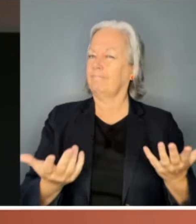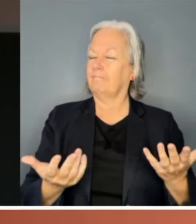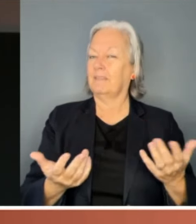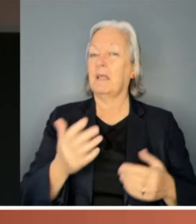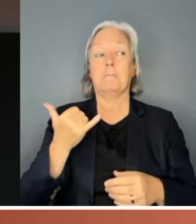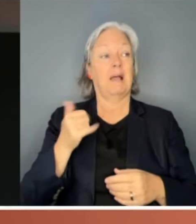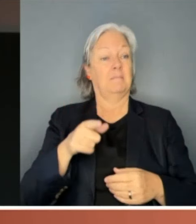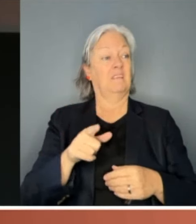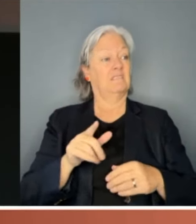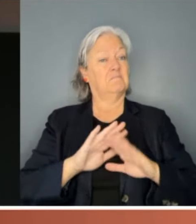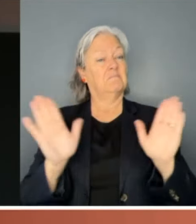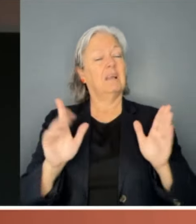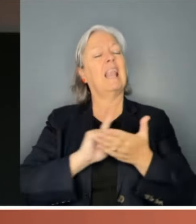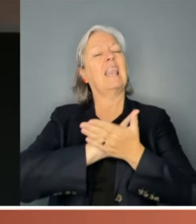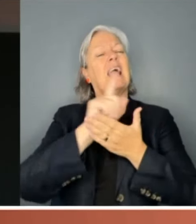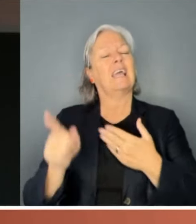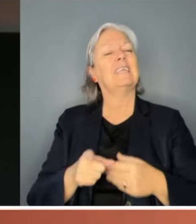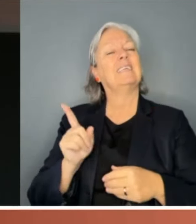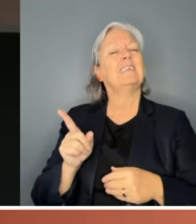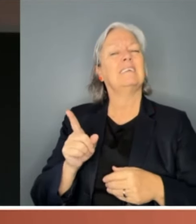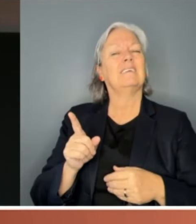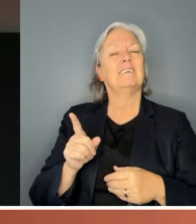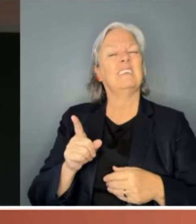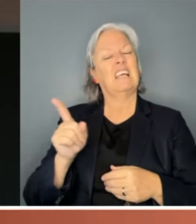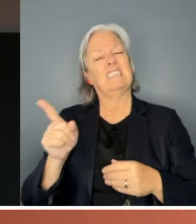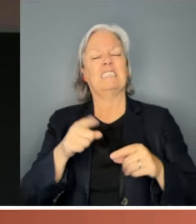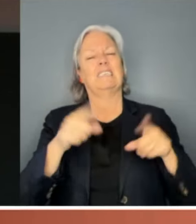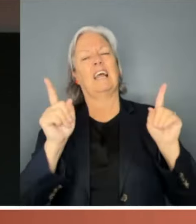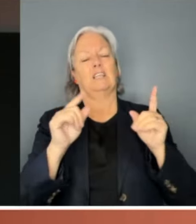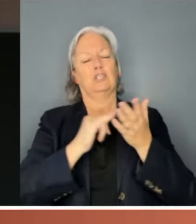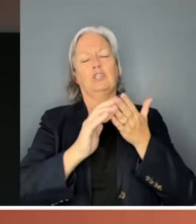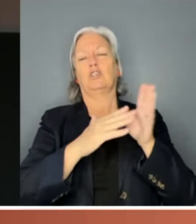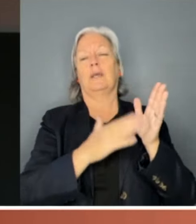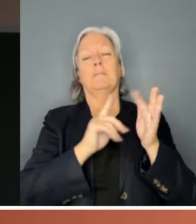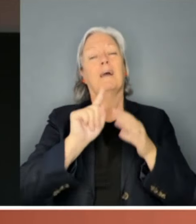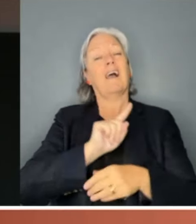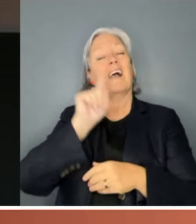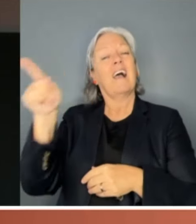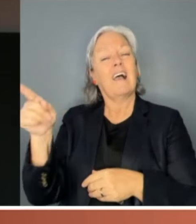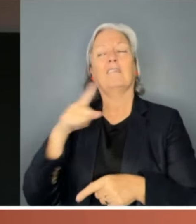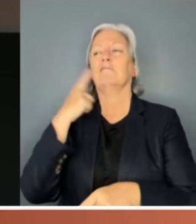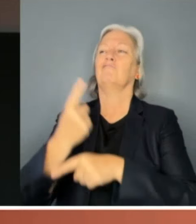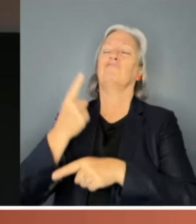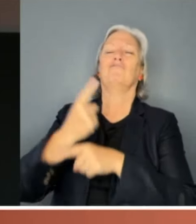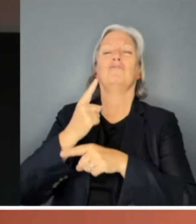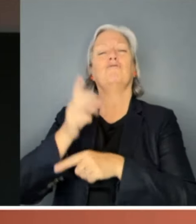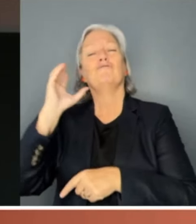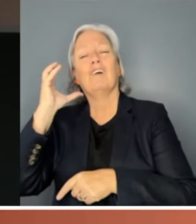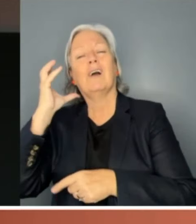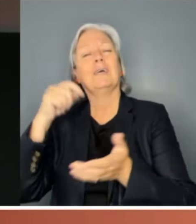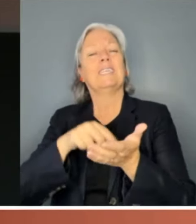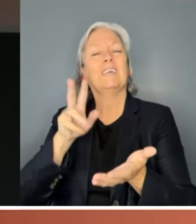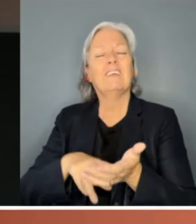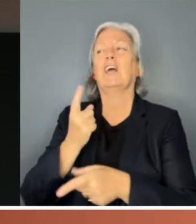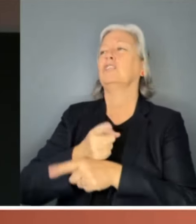but Lionhelm later expanded his slut-shaming outside Parliament, talking up the story on radio and TV, even